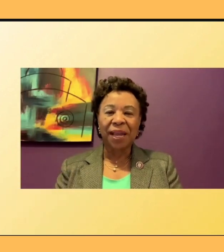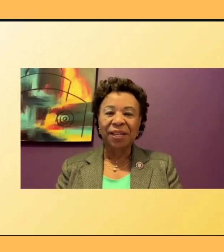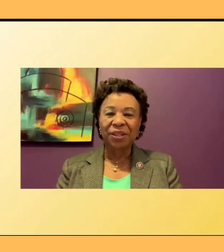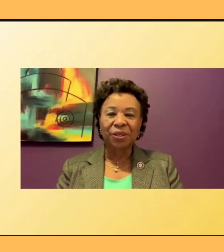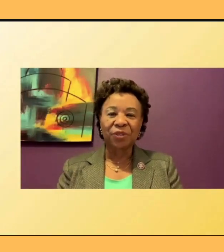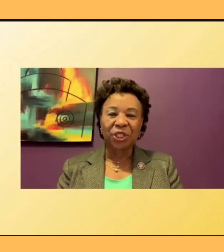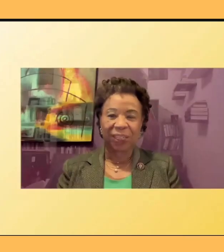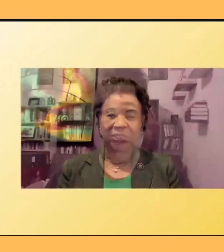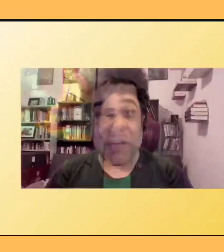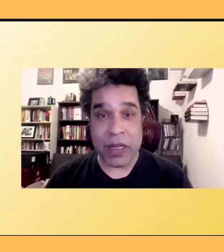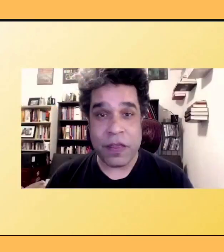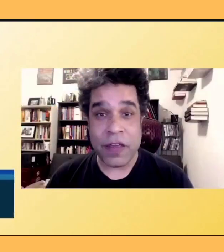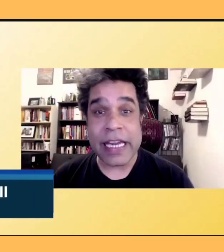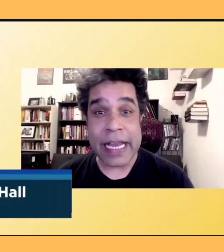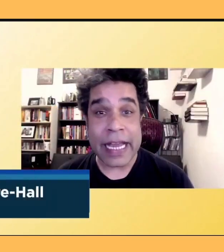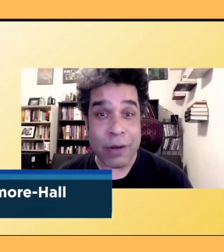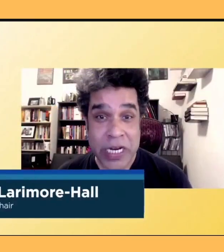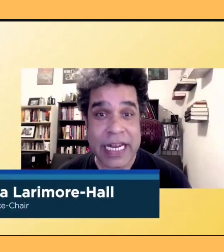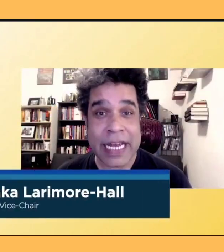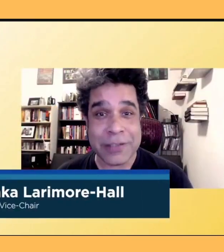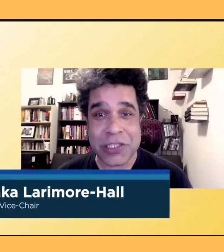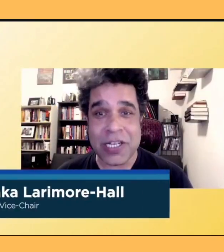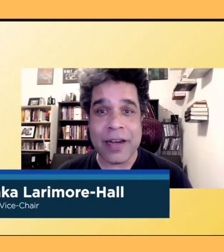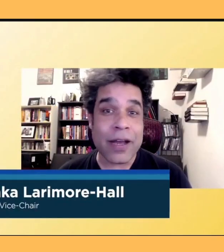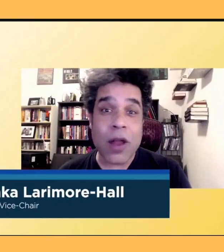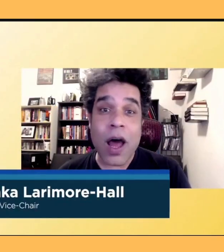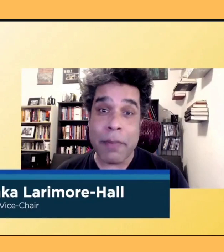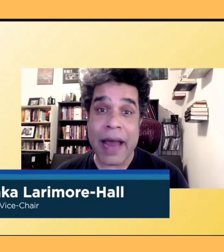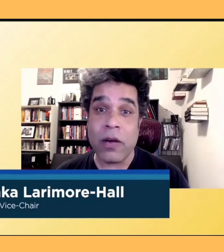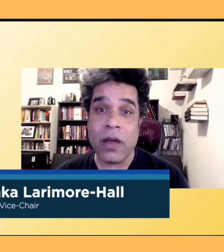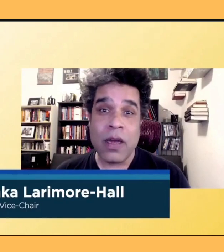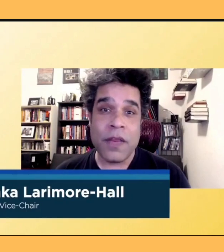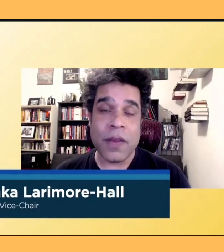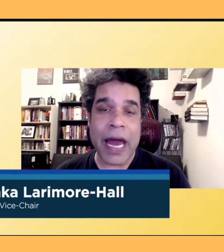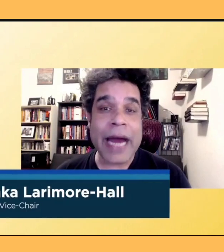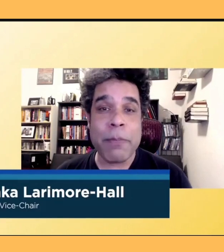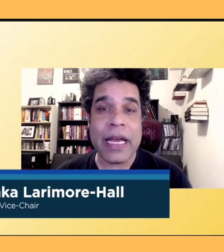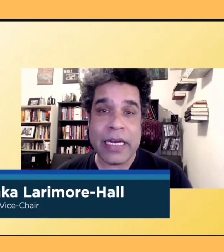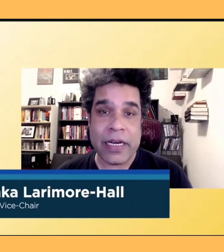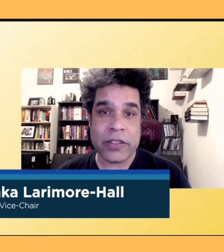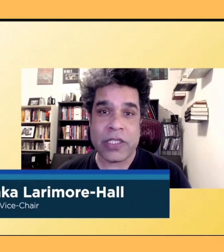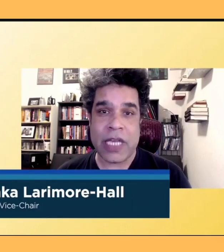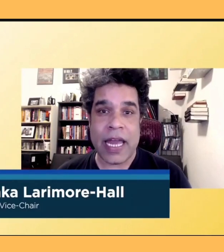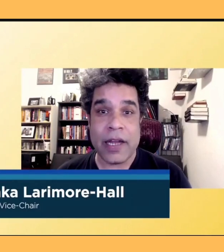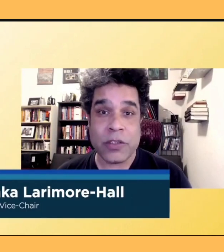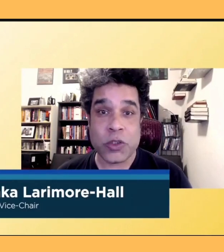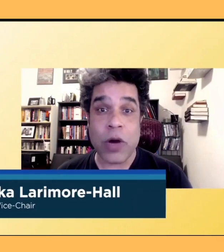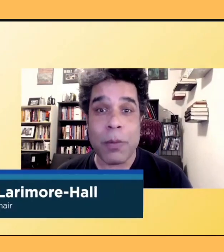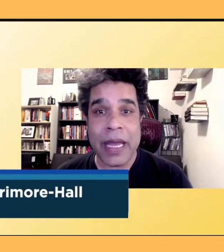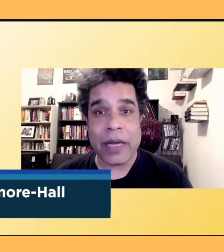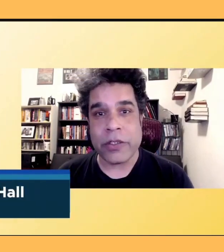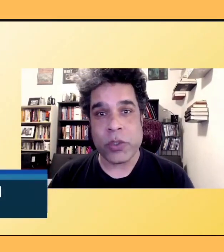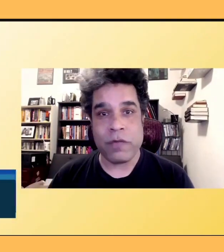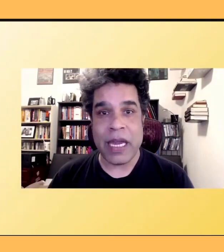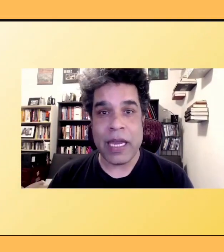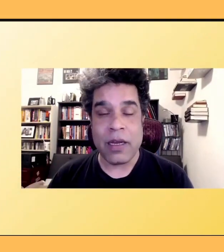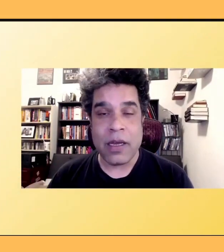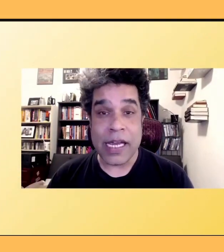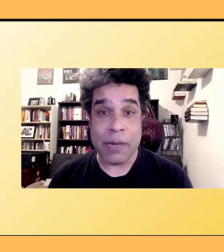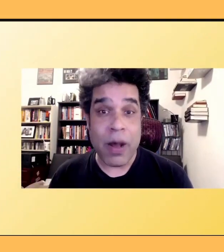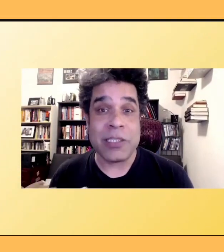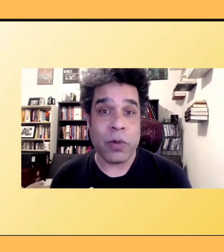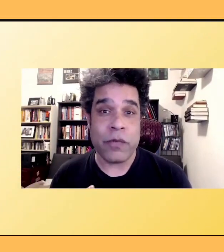and reading and studying a lot about the Black pioneers and troublemakers who have made it possible for people like me